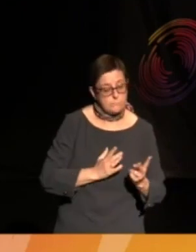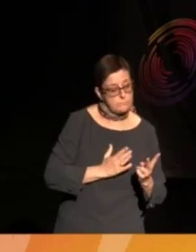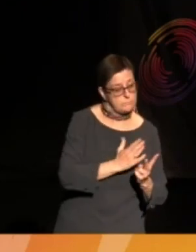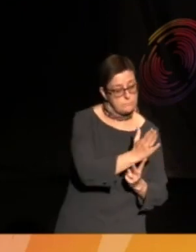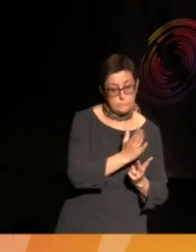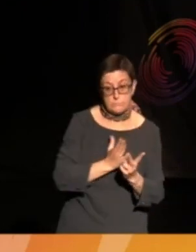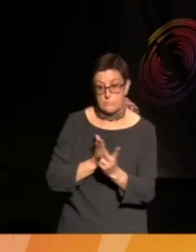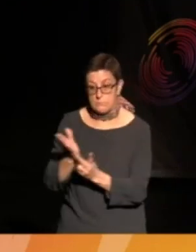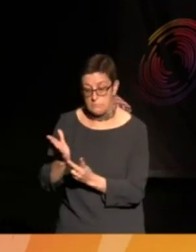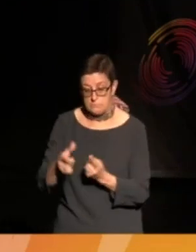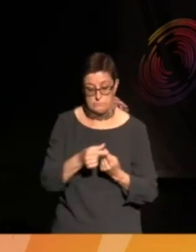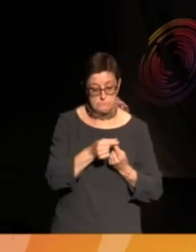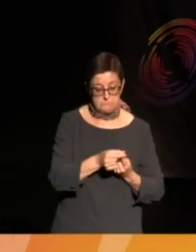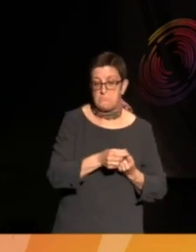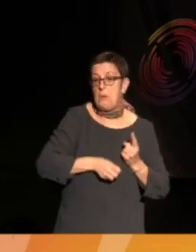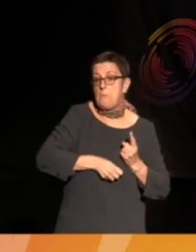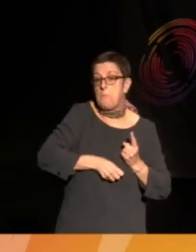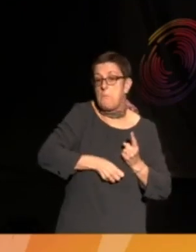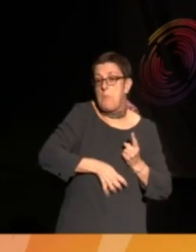He bleeds to death.